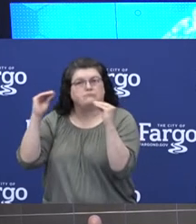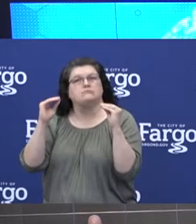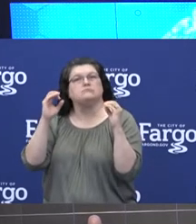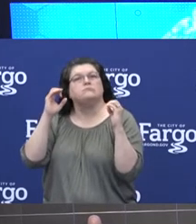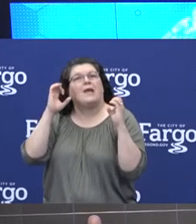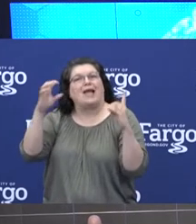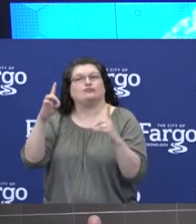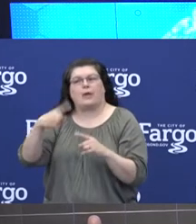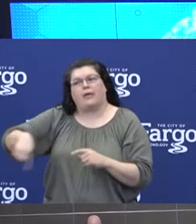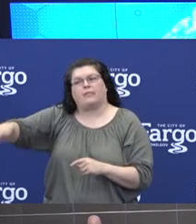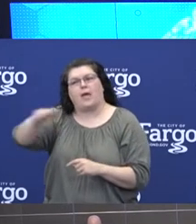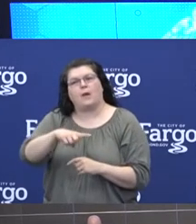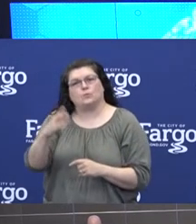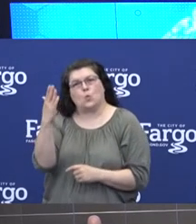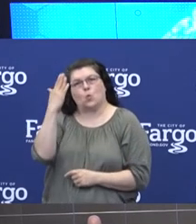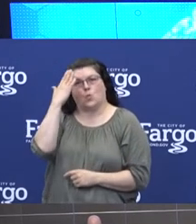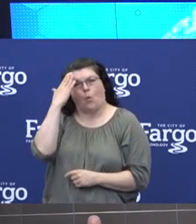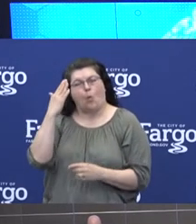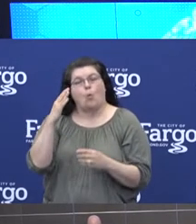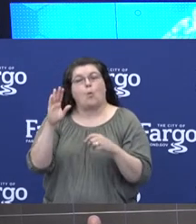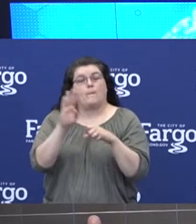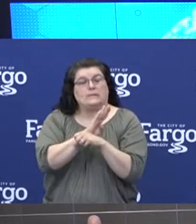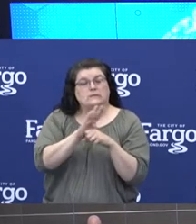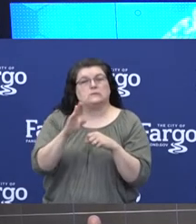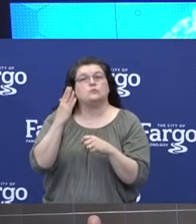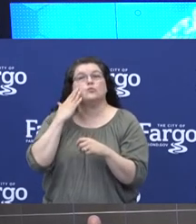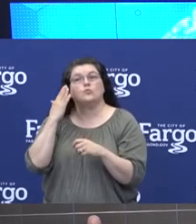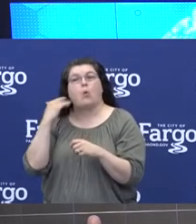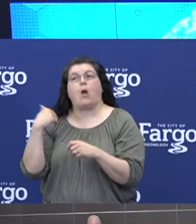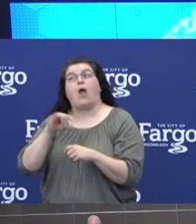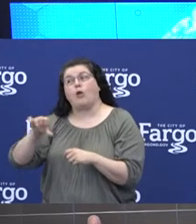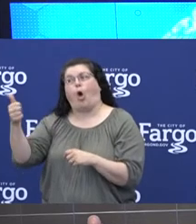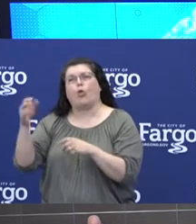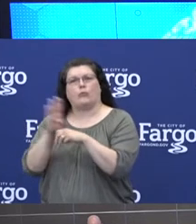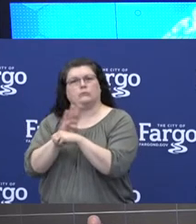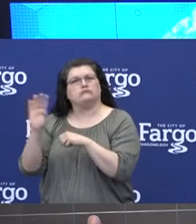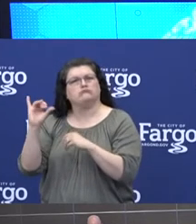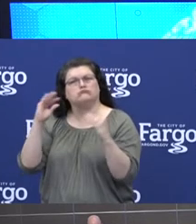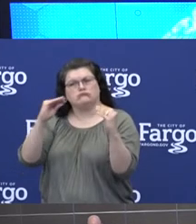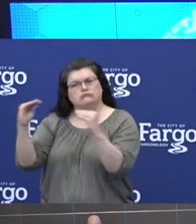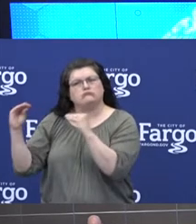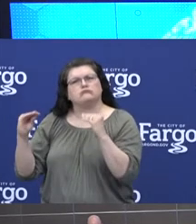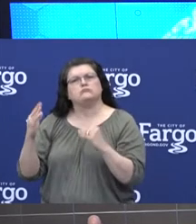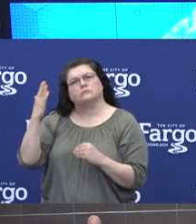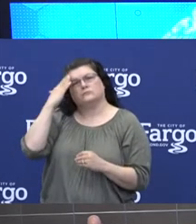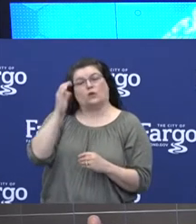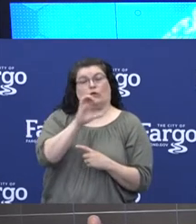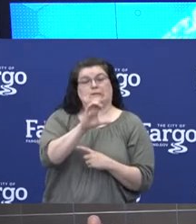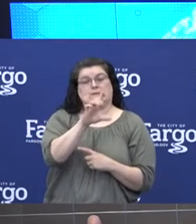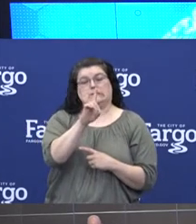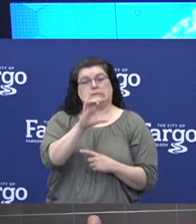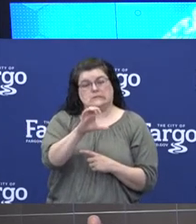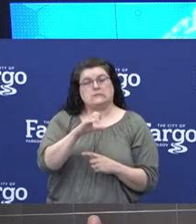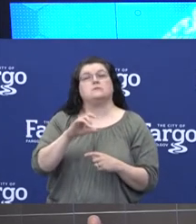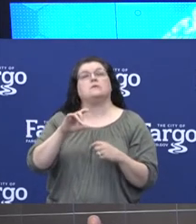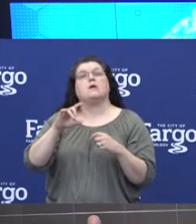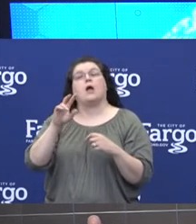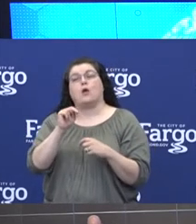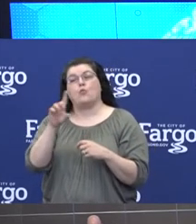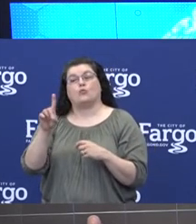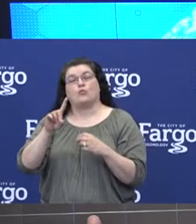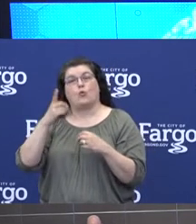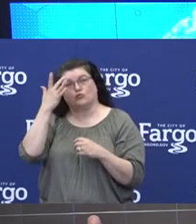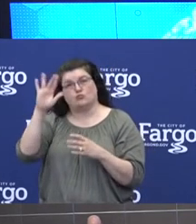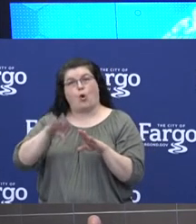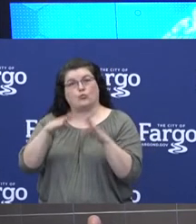businesses, both the ones we regulate and others. So through the CDC and the Smart Restart, North Dakota Department